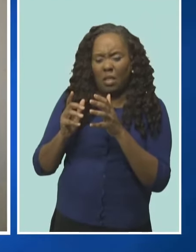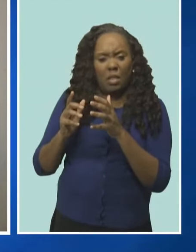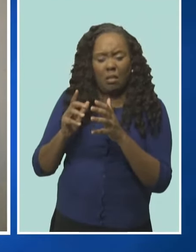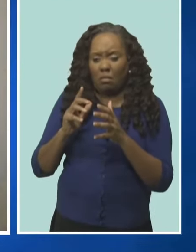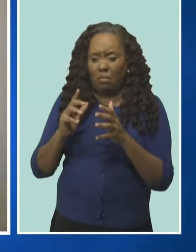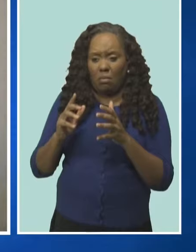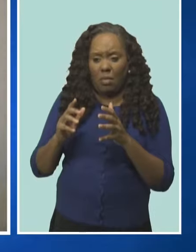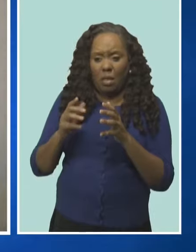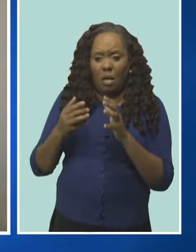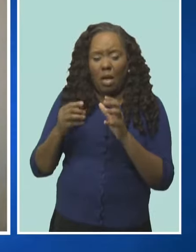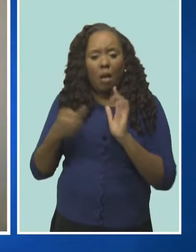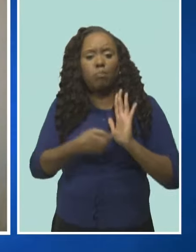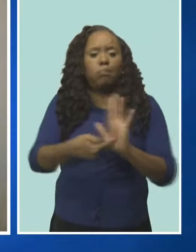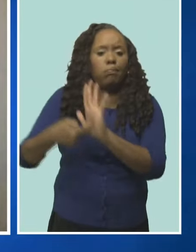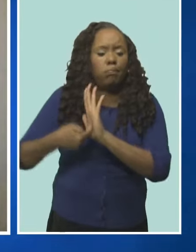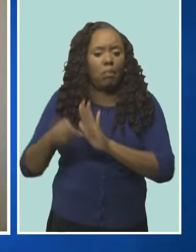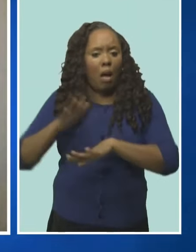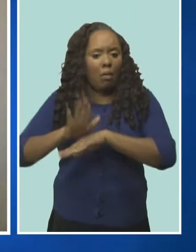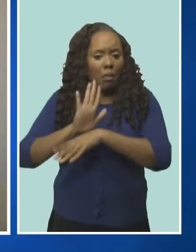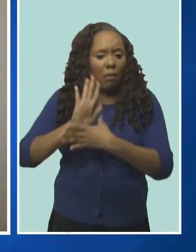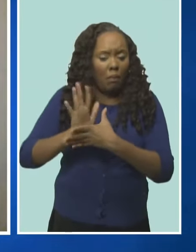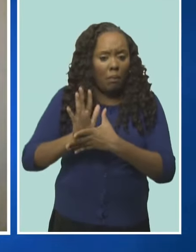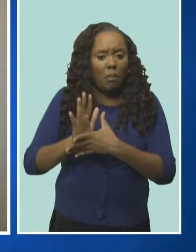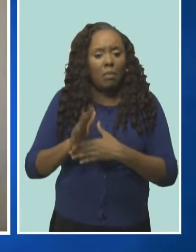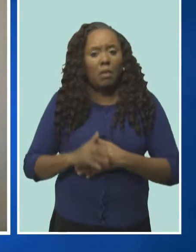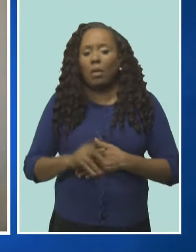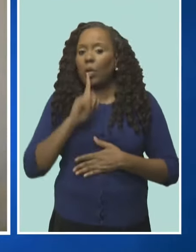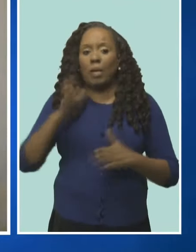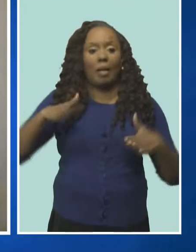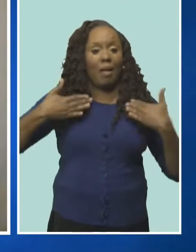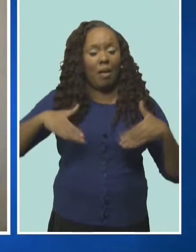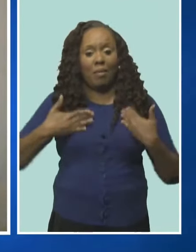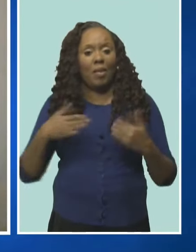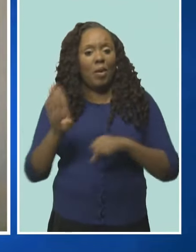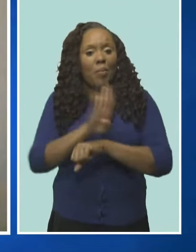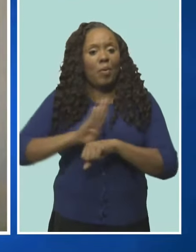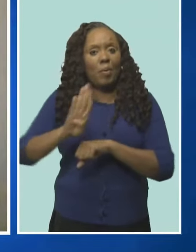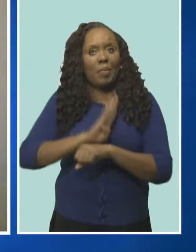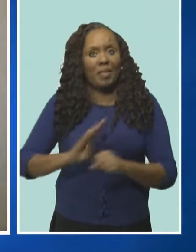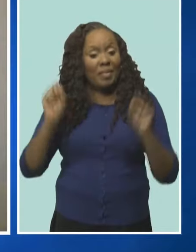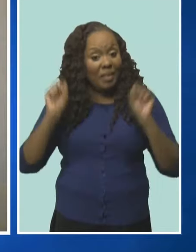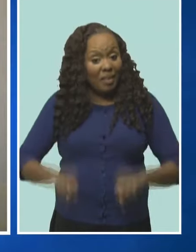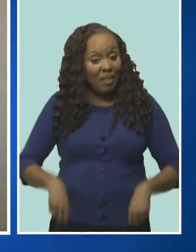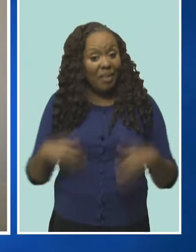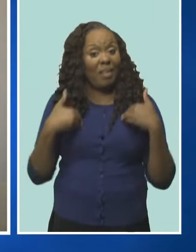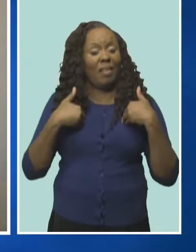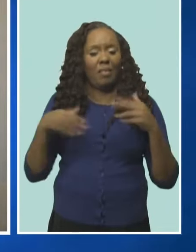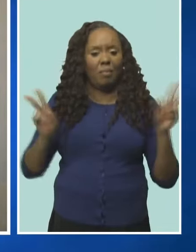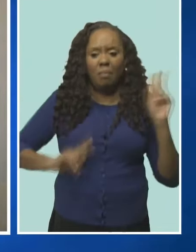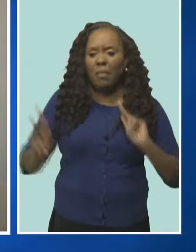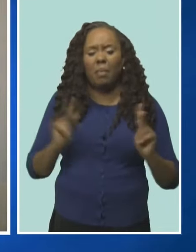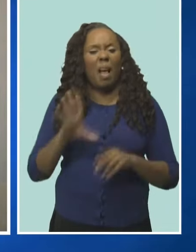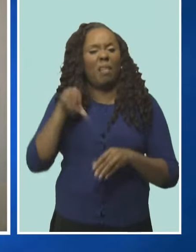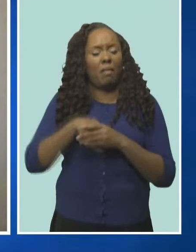Barbados Independent Festival, to be the platform for local filmmakers. It's an outlet. The festival